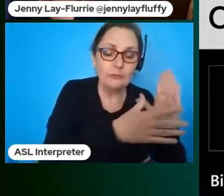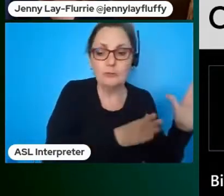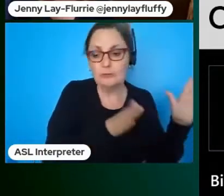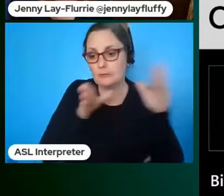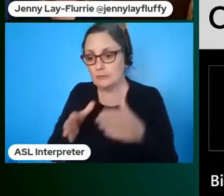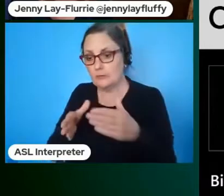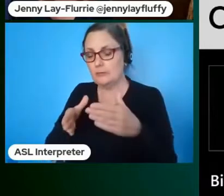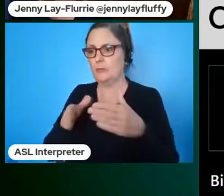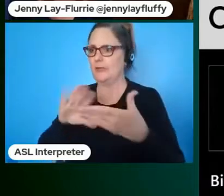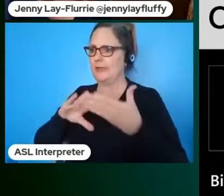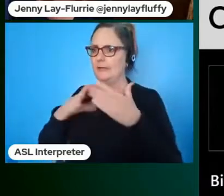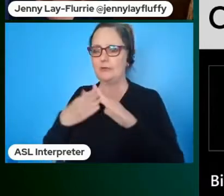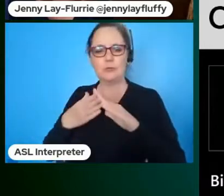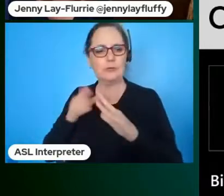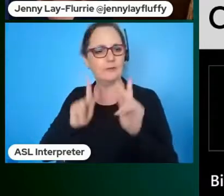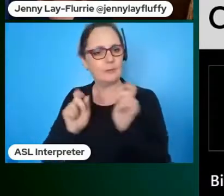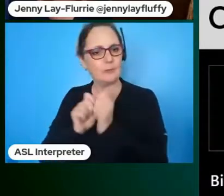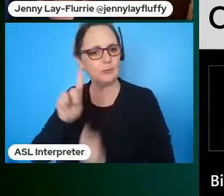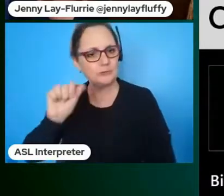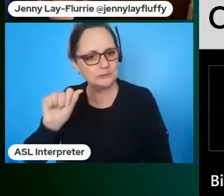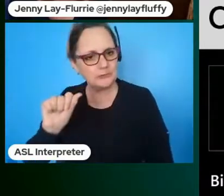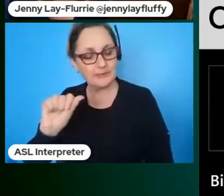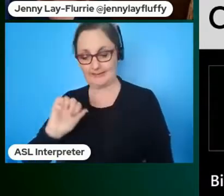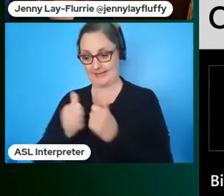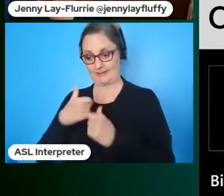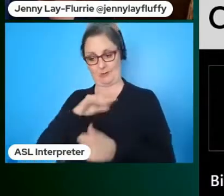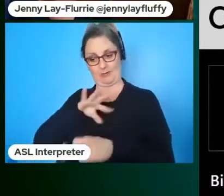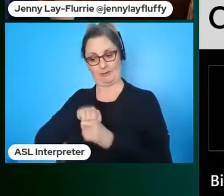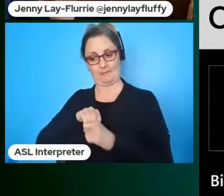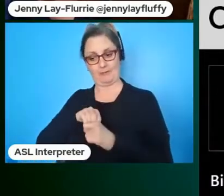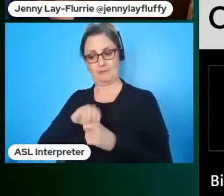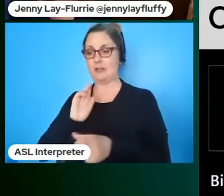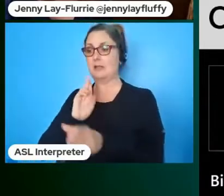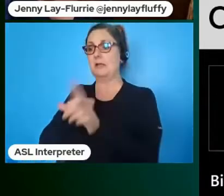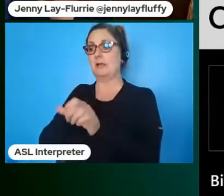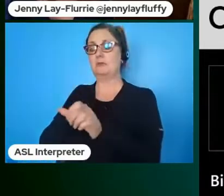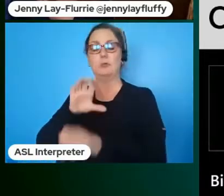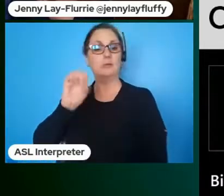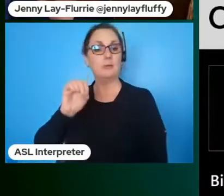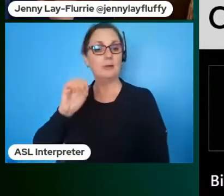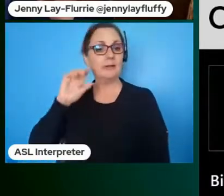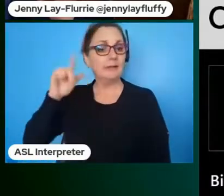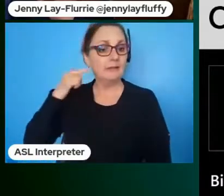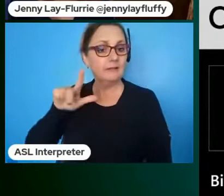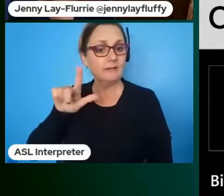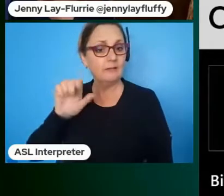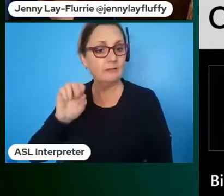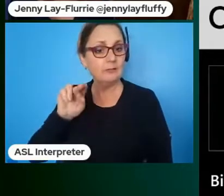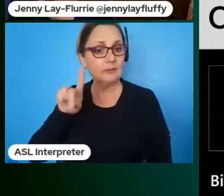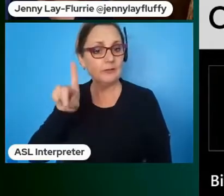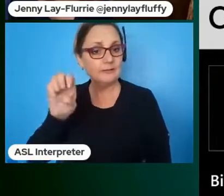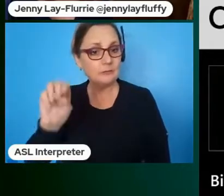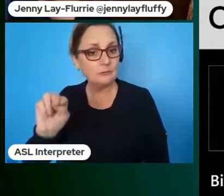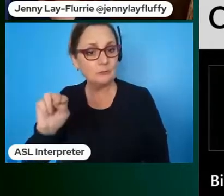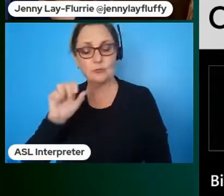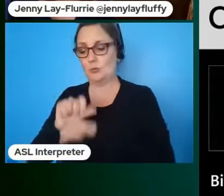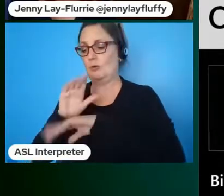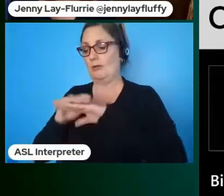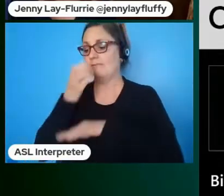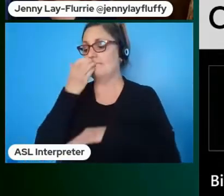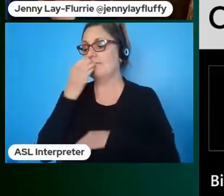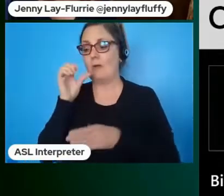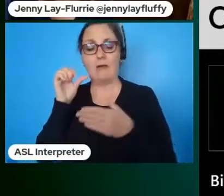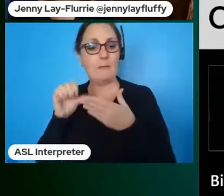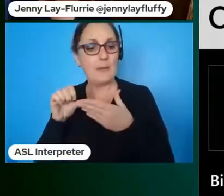in fact that's how i got into this gig i joined the company in london to work on a little product called hotmail and